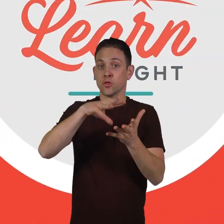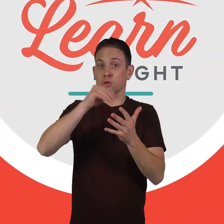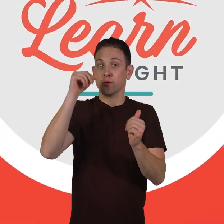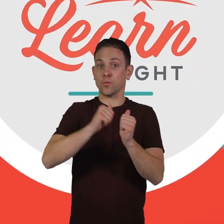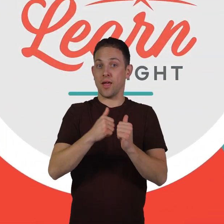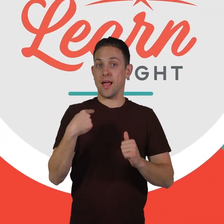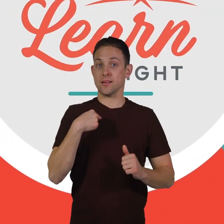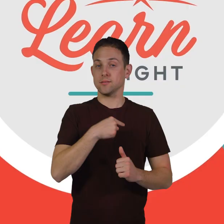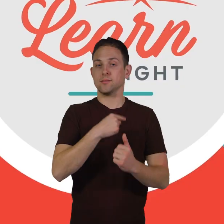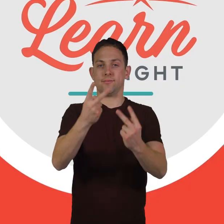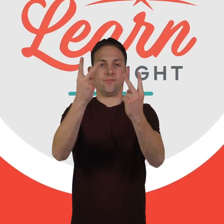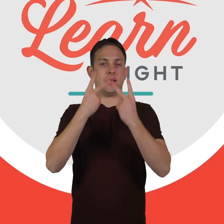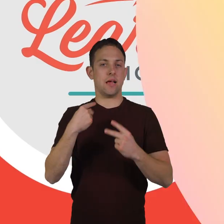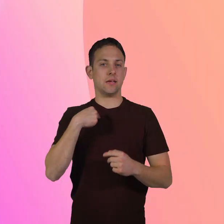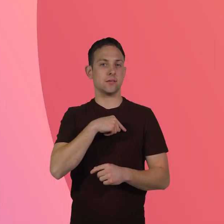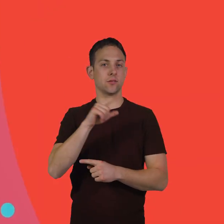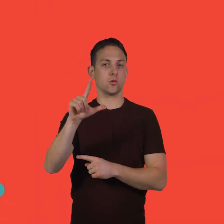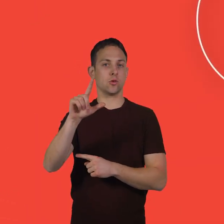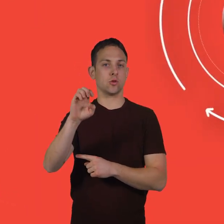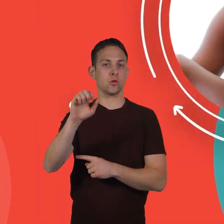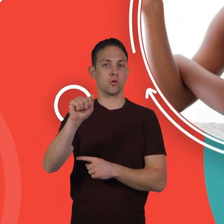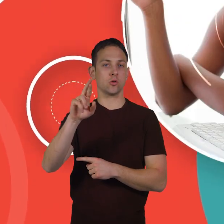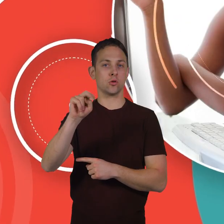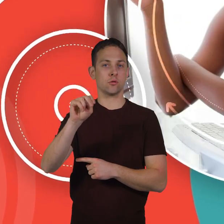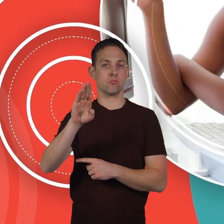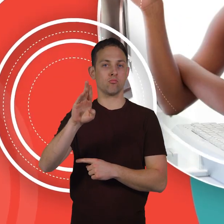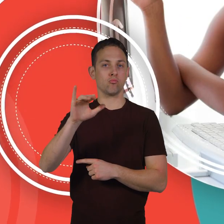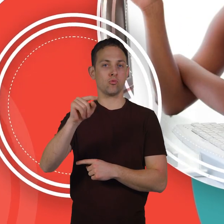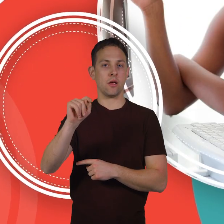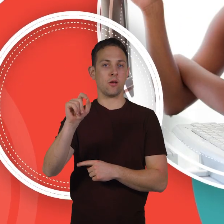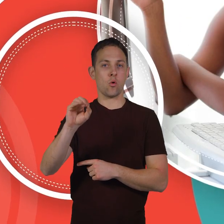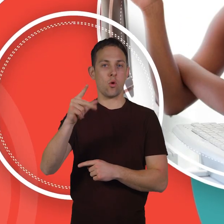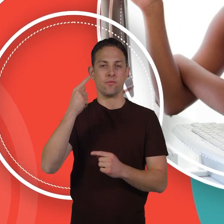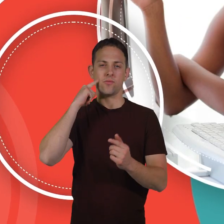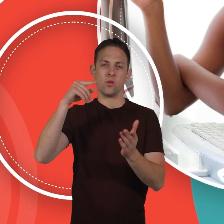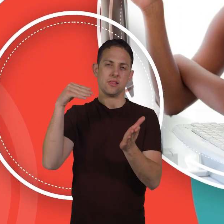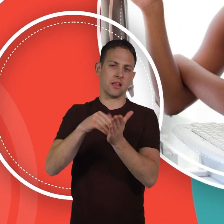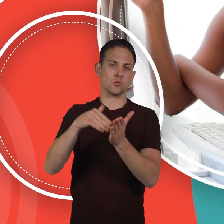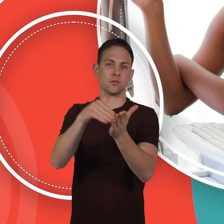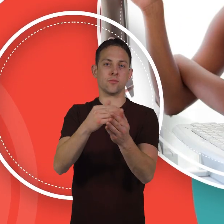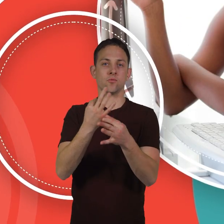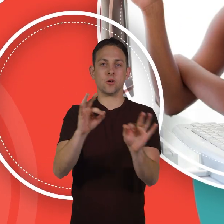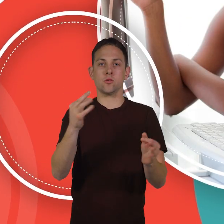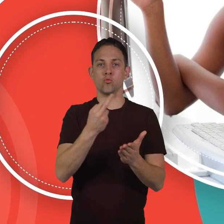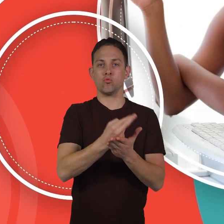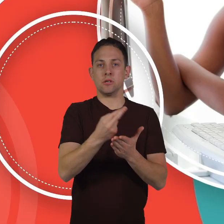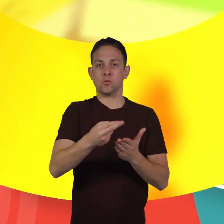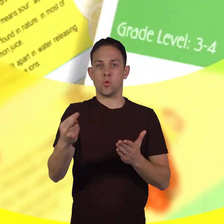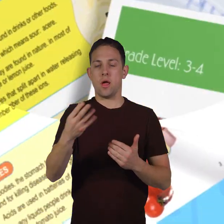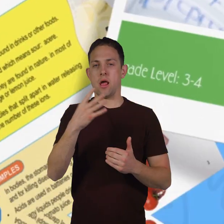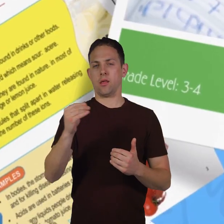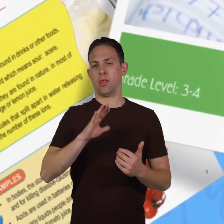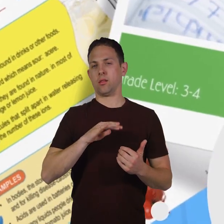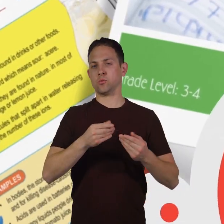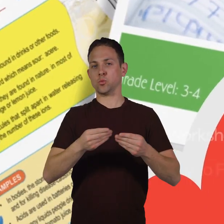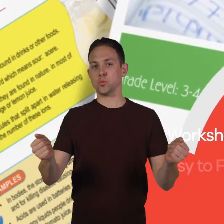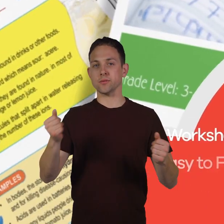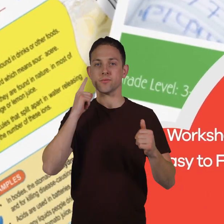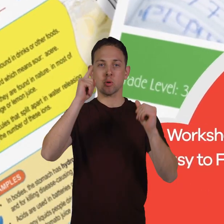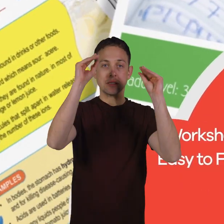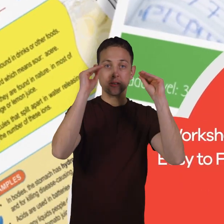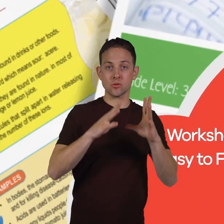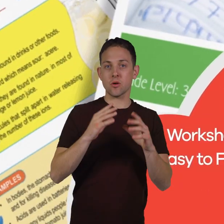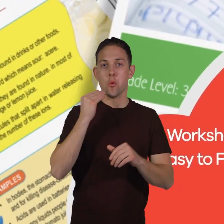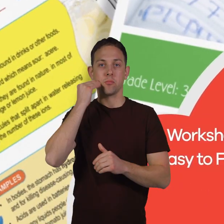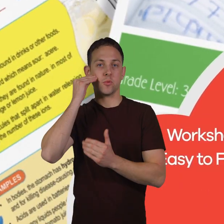learning with us visit us at learn bright org for thousands of free resources and turnkey